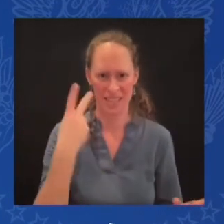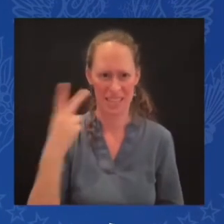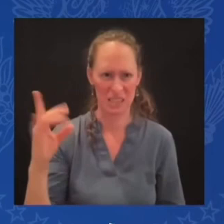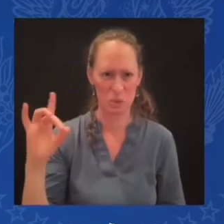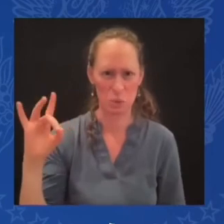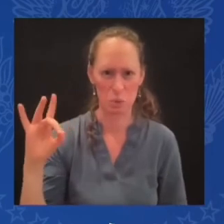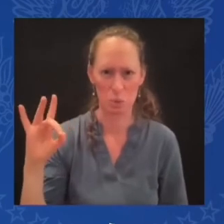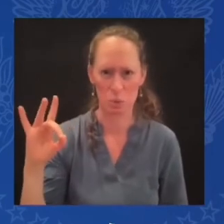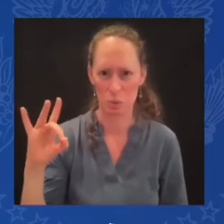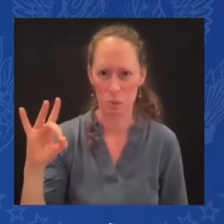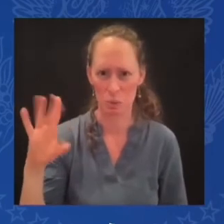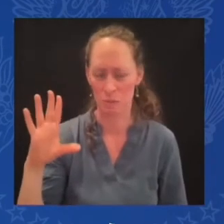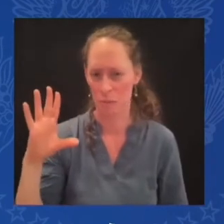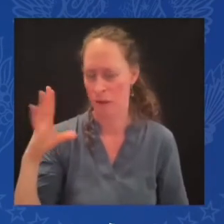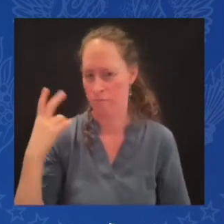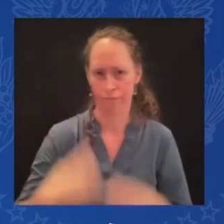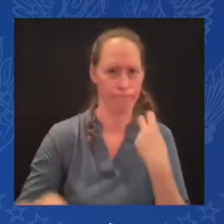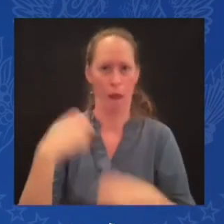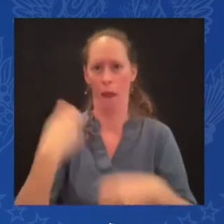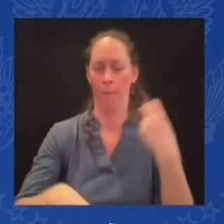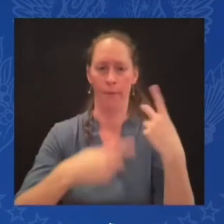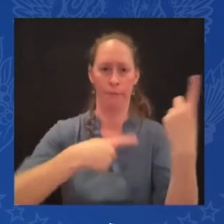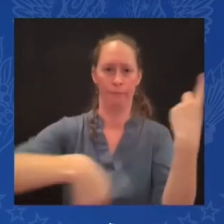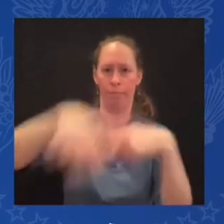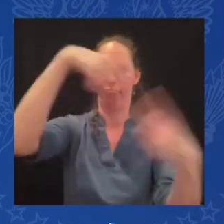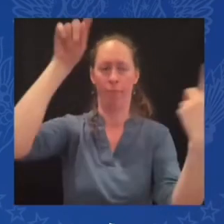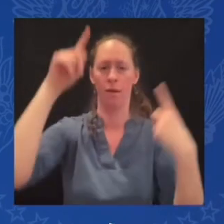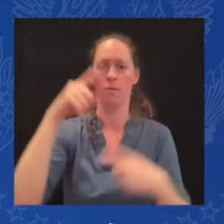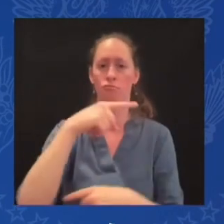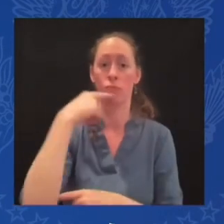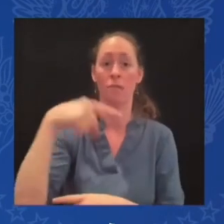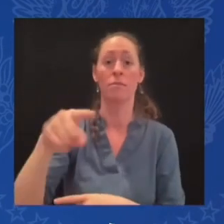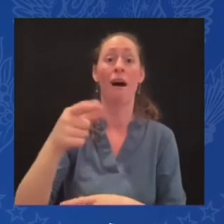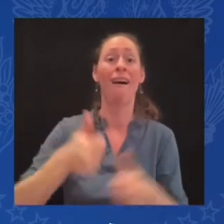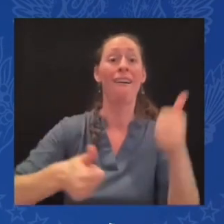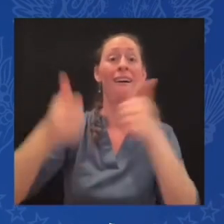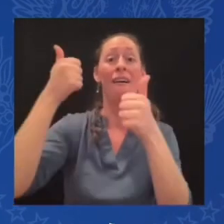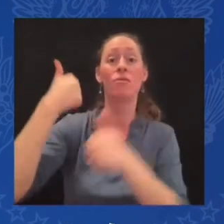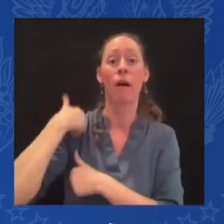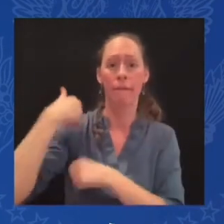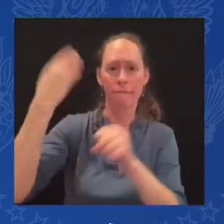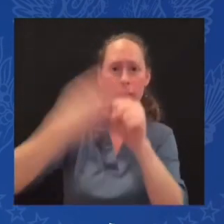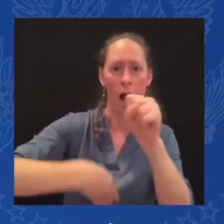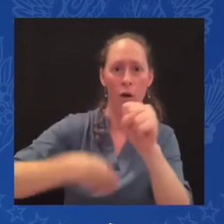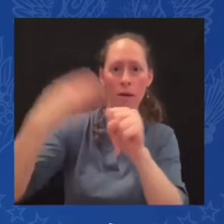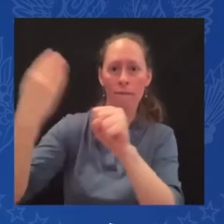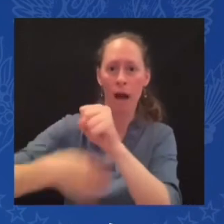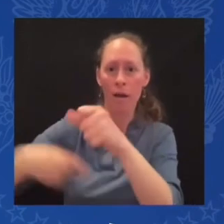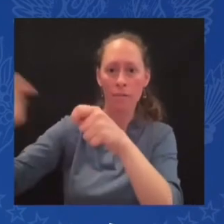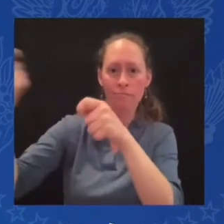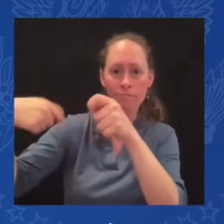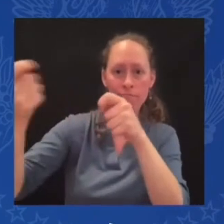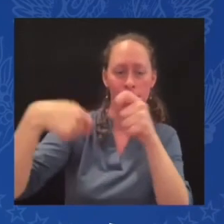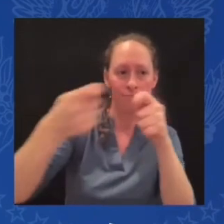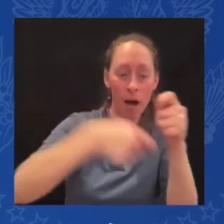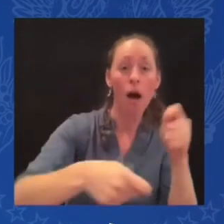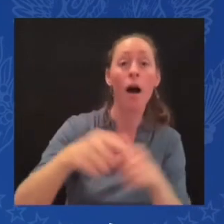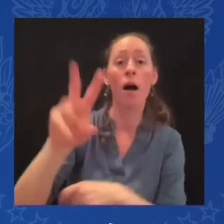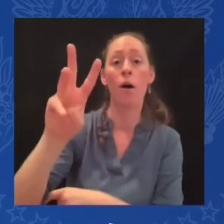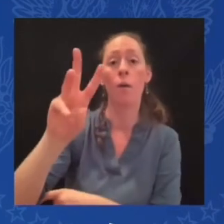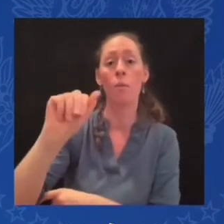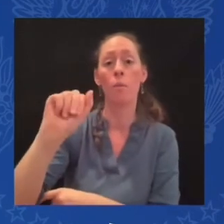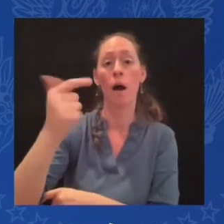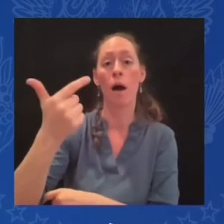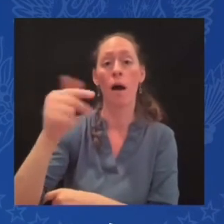ministry, this following that rebellion by Purgosian. Does this raise any new concerns about Putin potentially doing more drastic